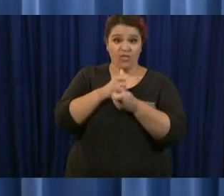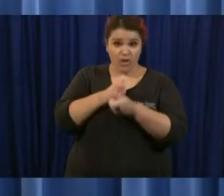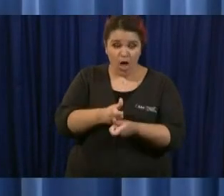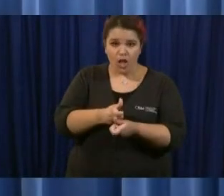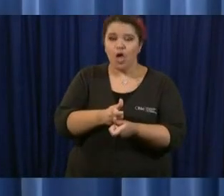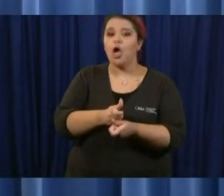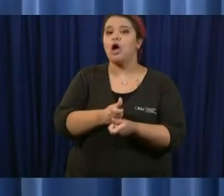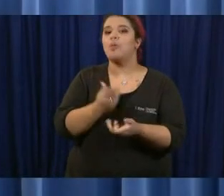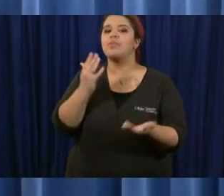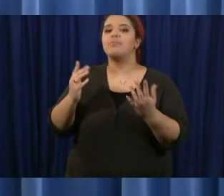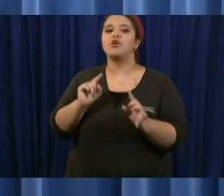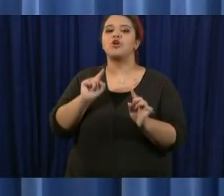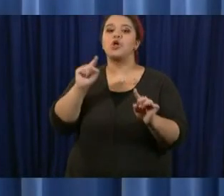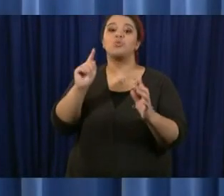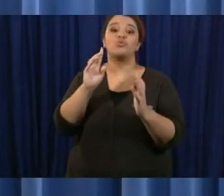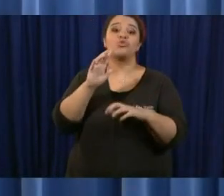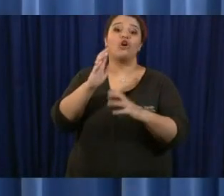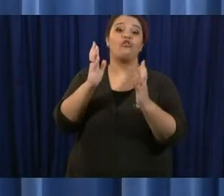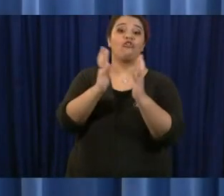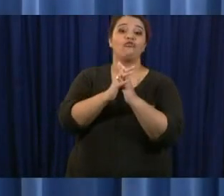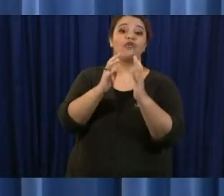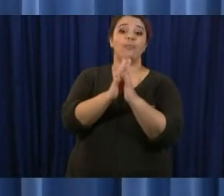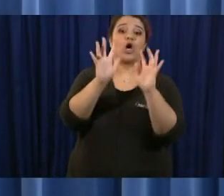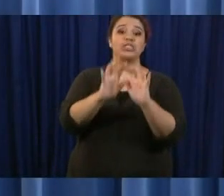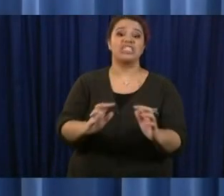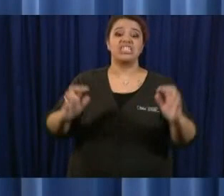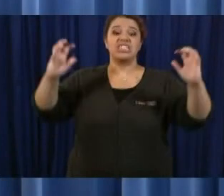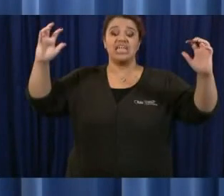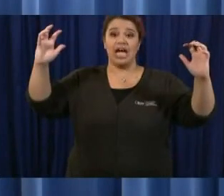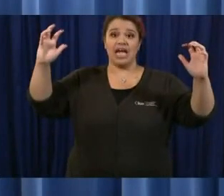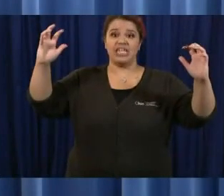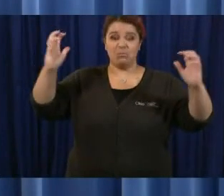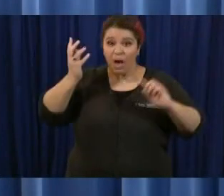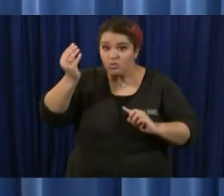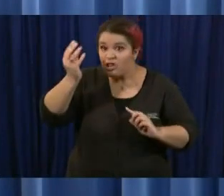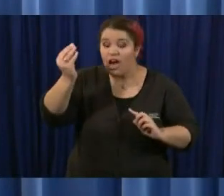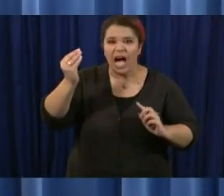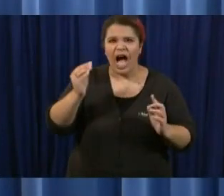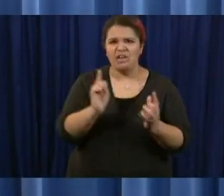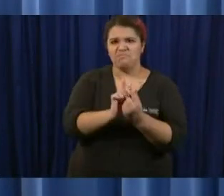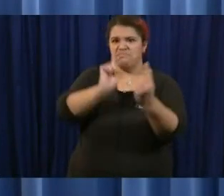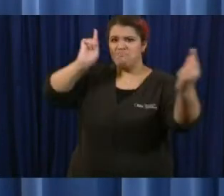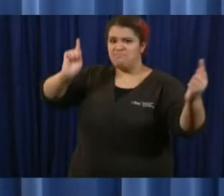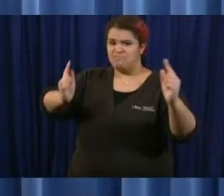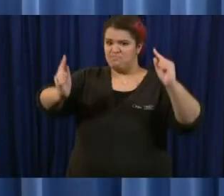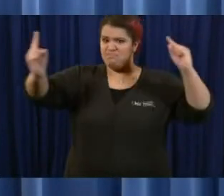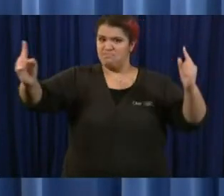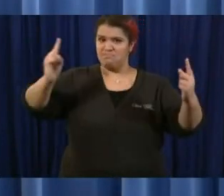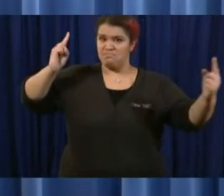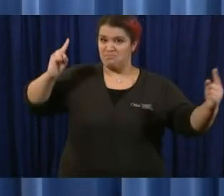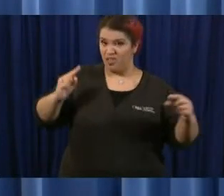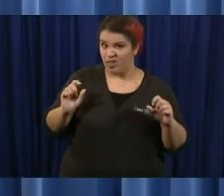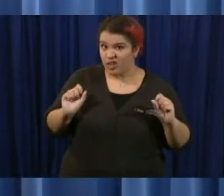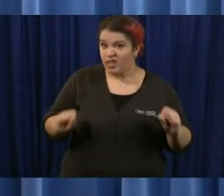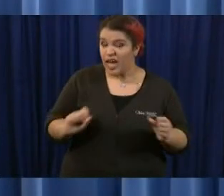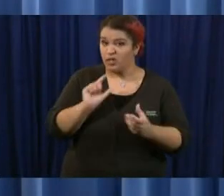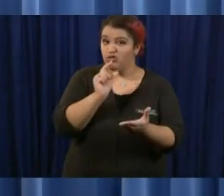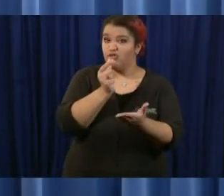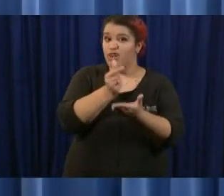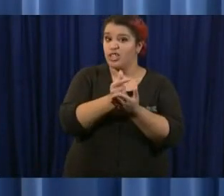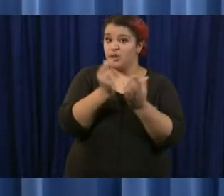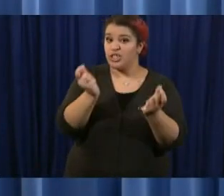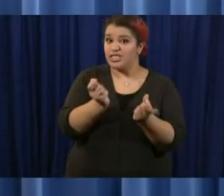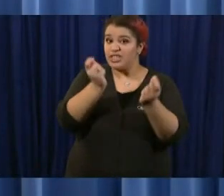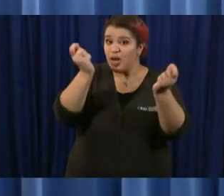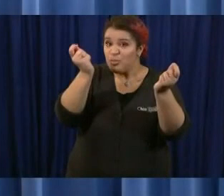they're outdoors and they're not within six feet of one another would they be possible to have graduation ceremonies with somebody's precautions in place